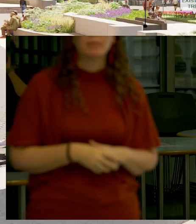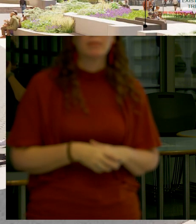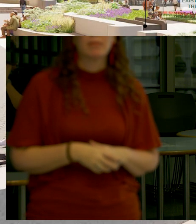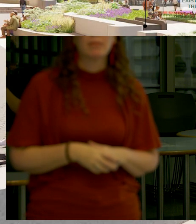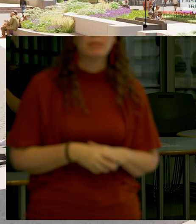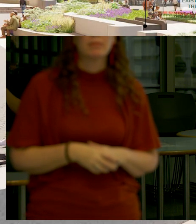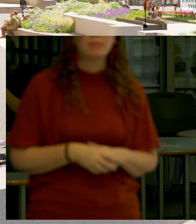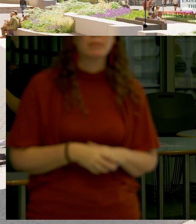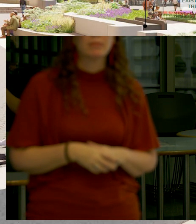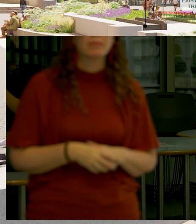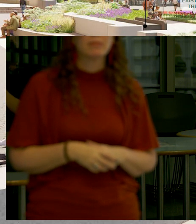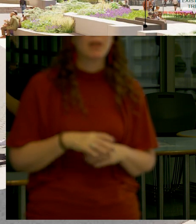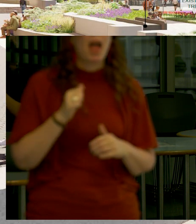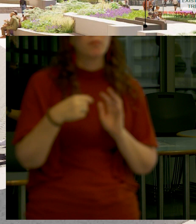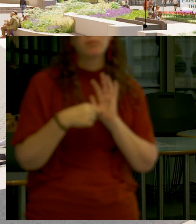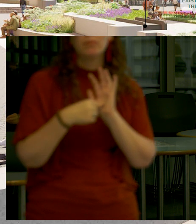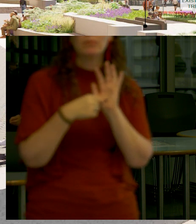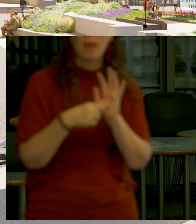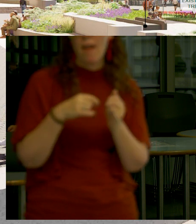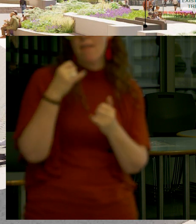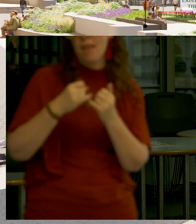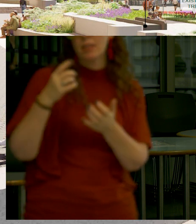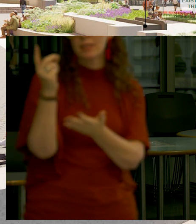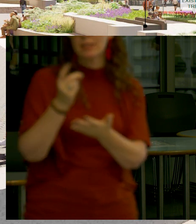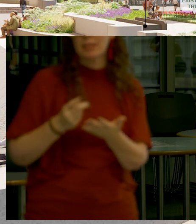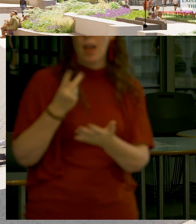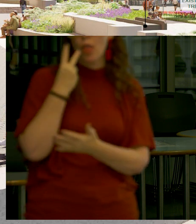and so this is how we're representing the final design